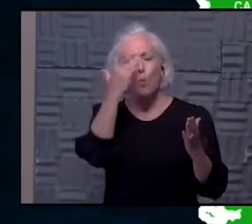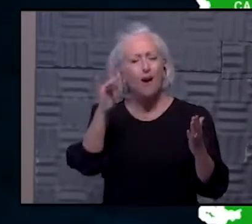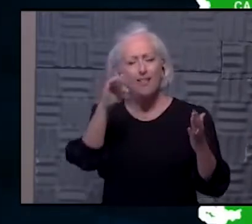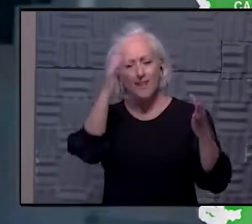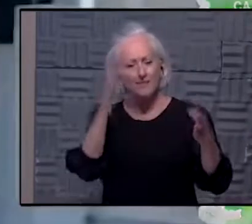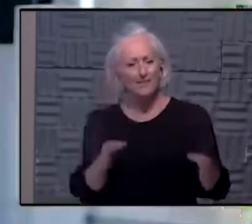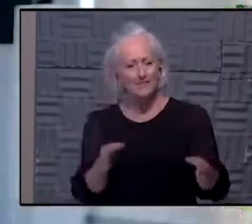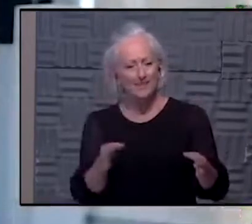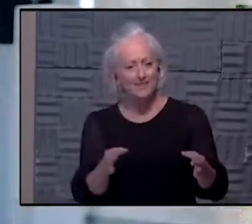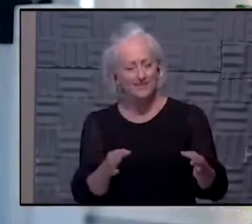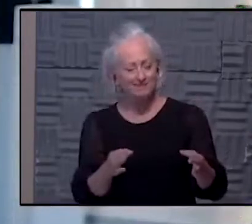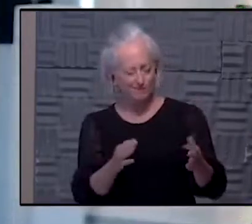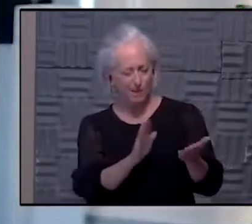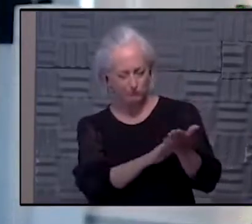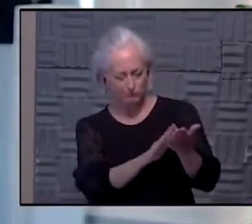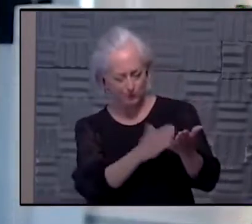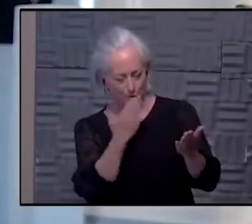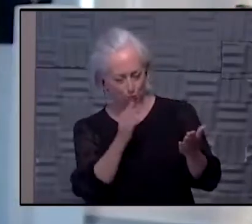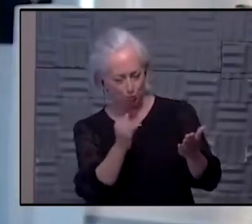thing, well done, by the way.